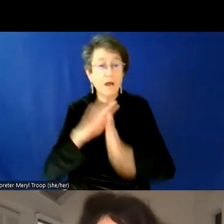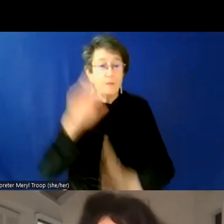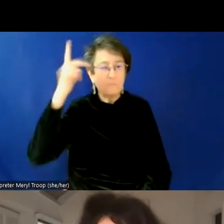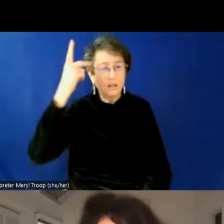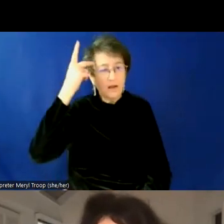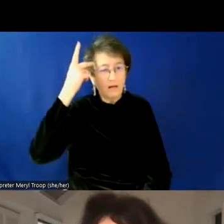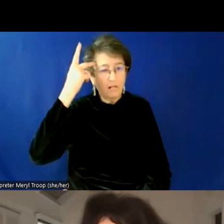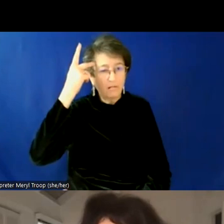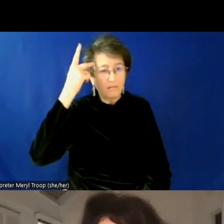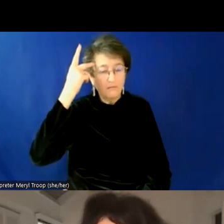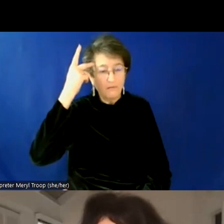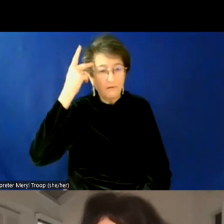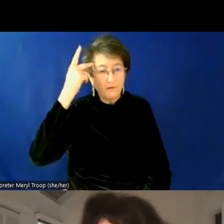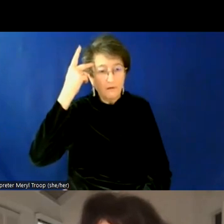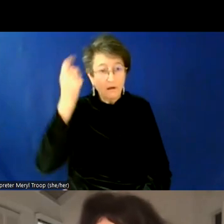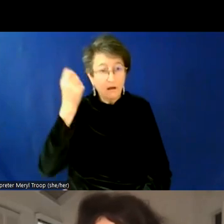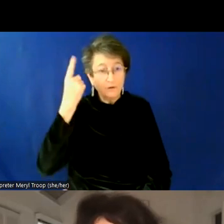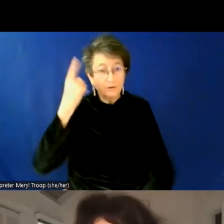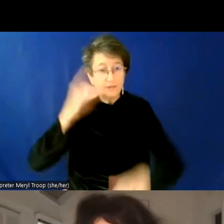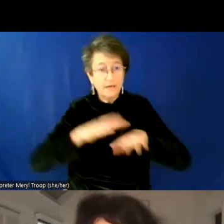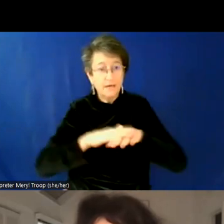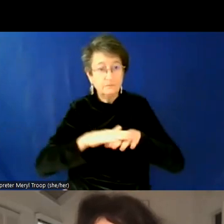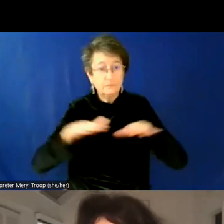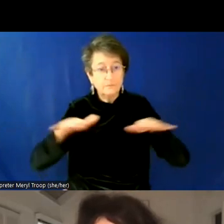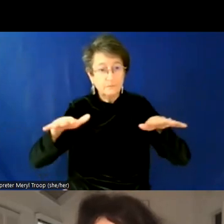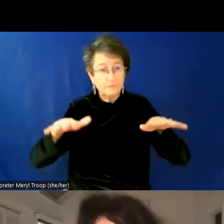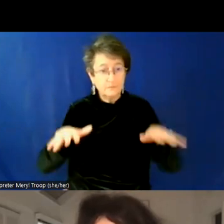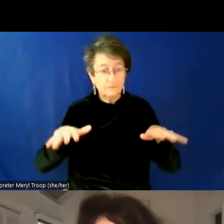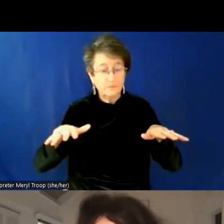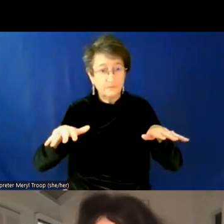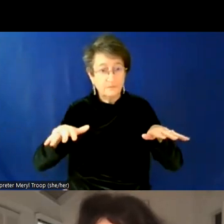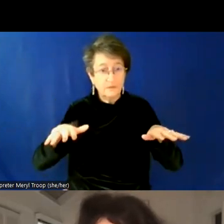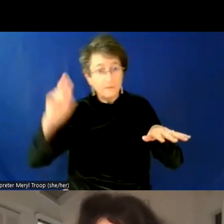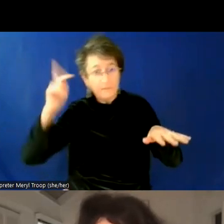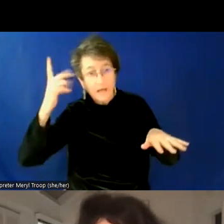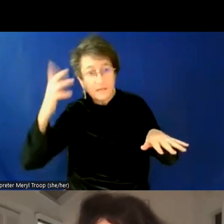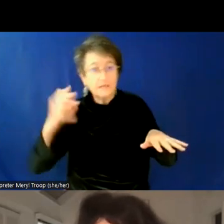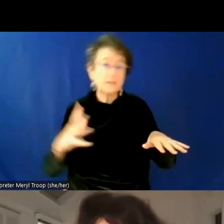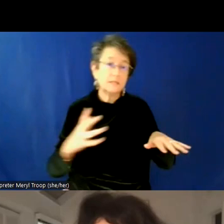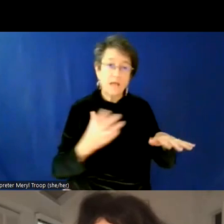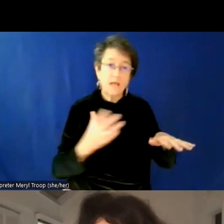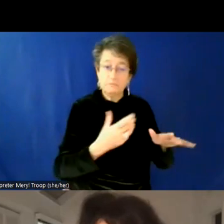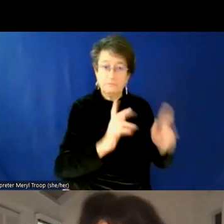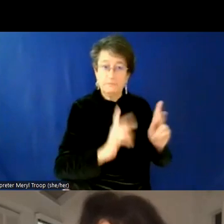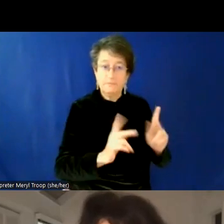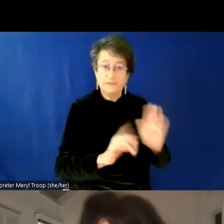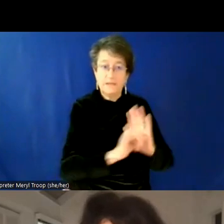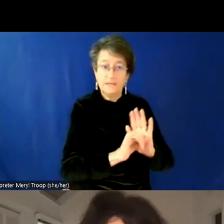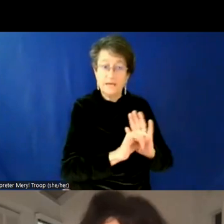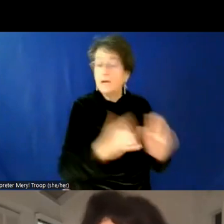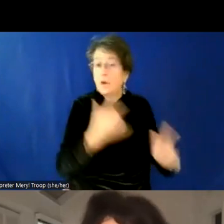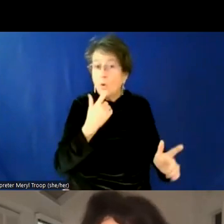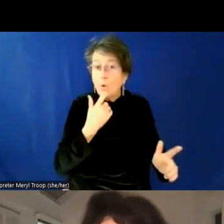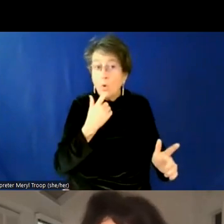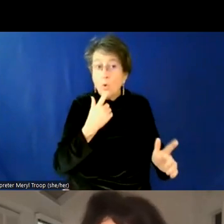understanding how to decouple the two and to, um, recognize that people who are affected by this,